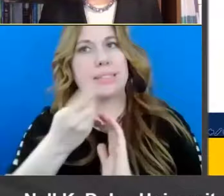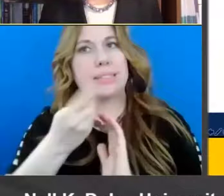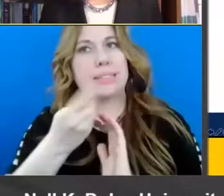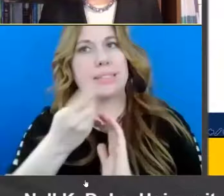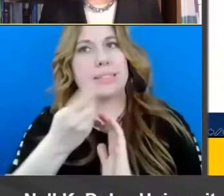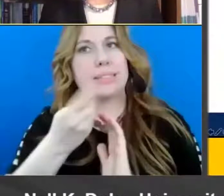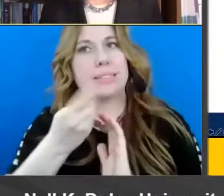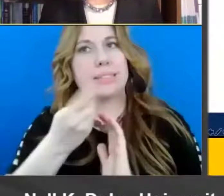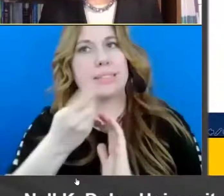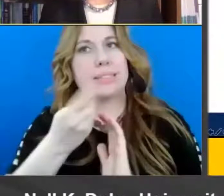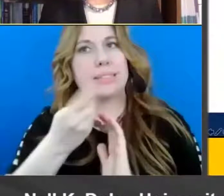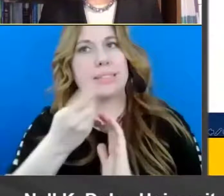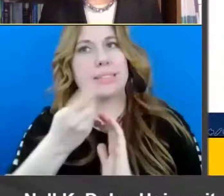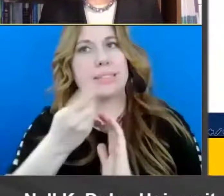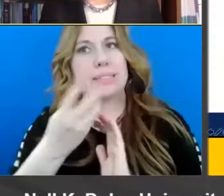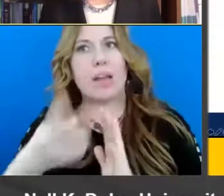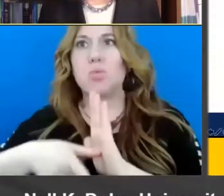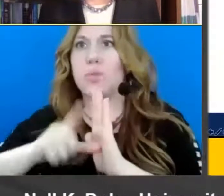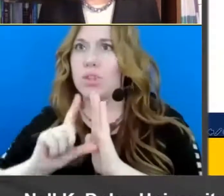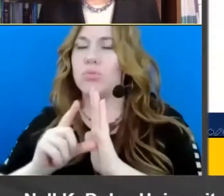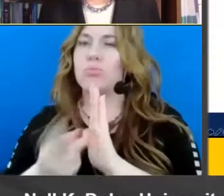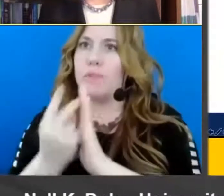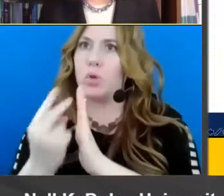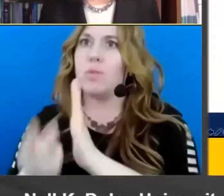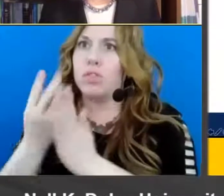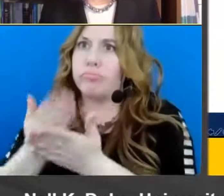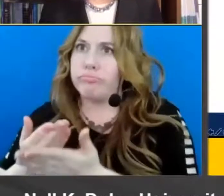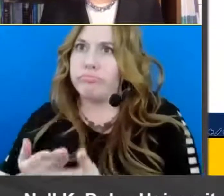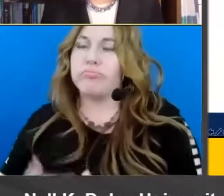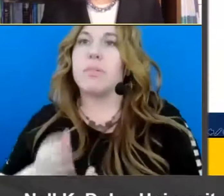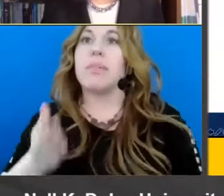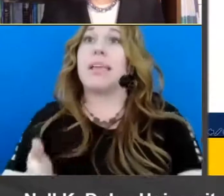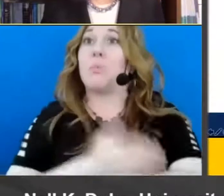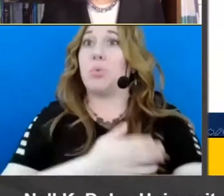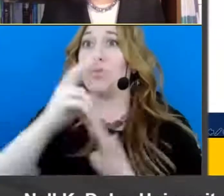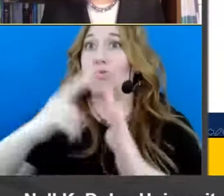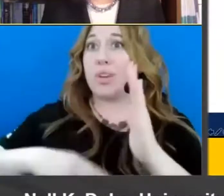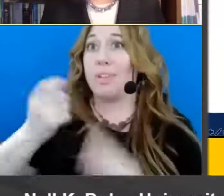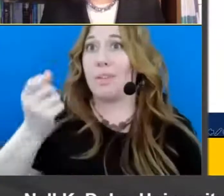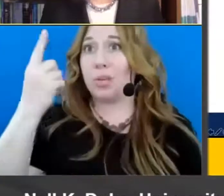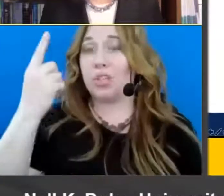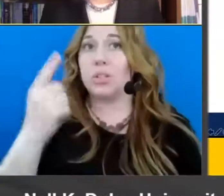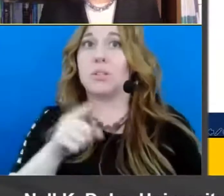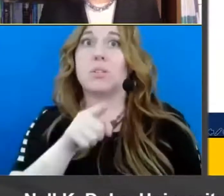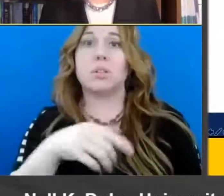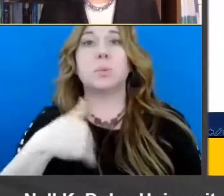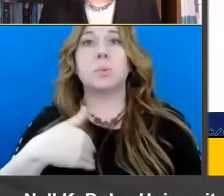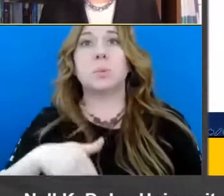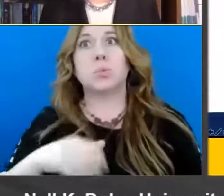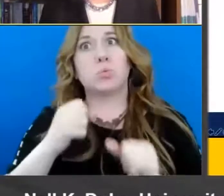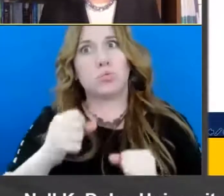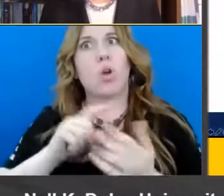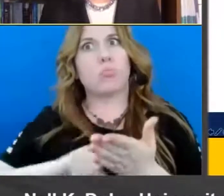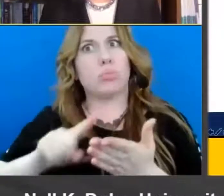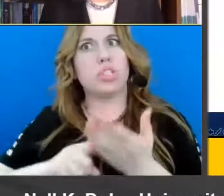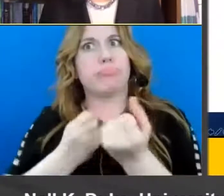so this is really um an area of strong research support